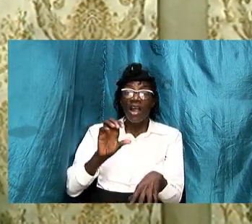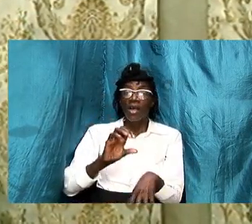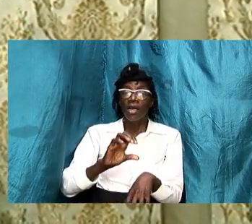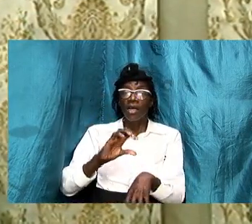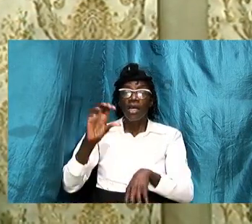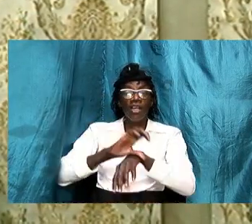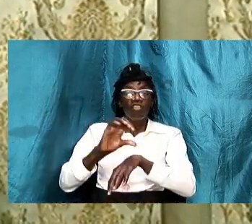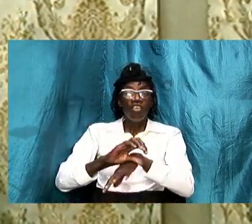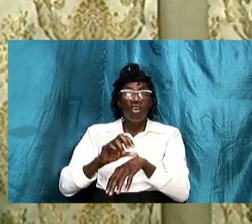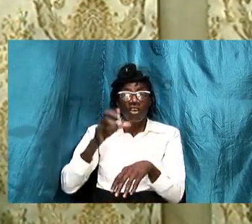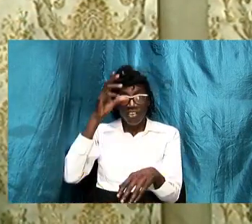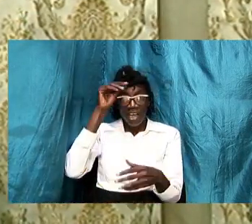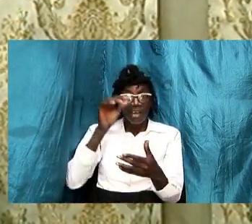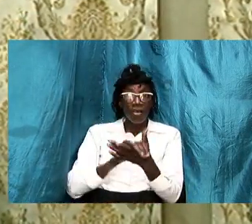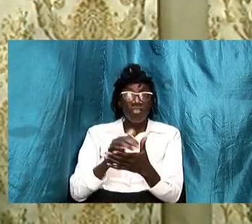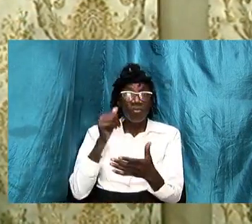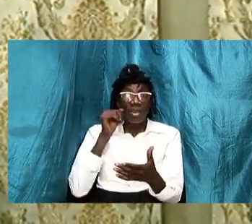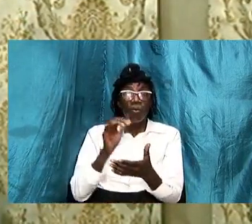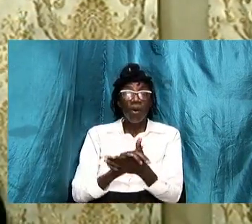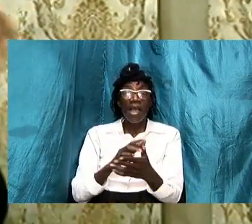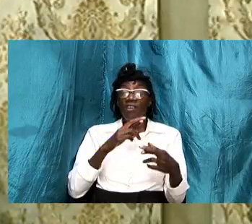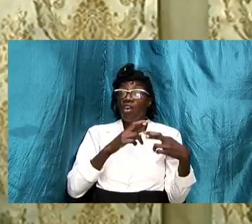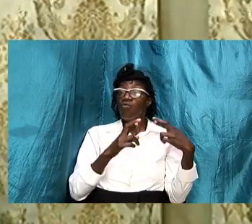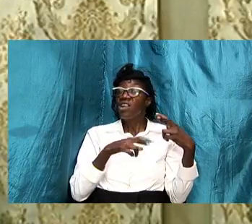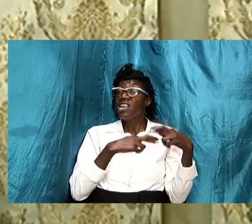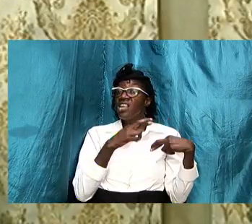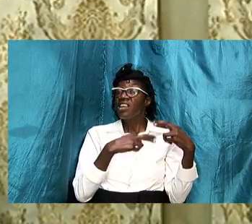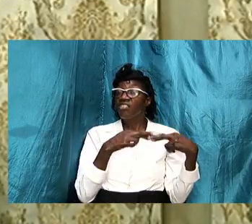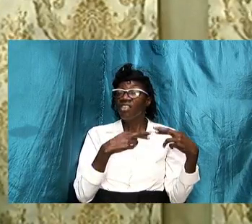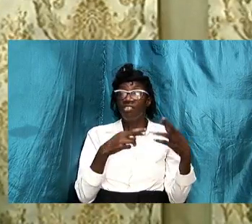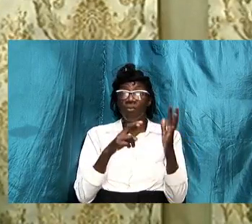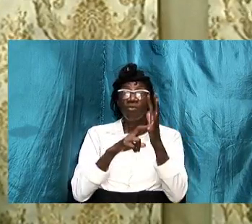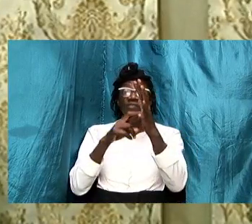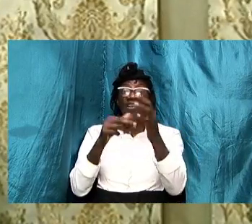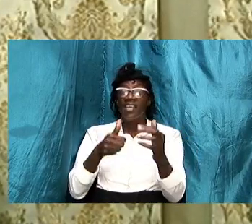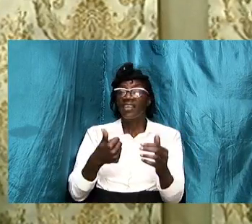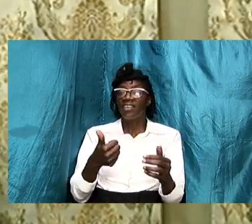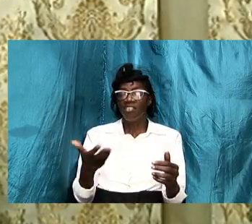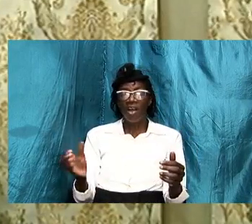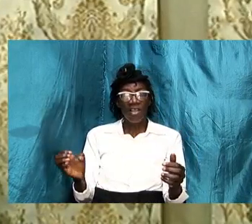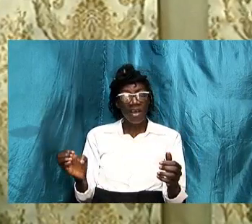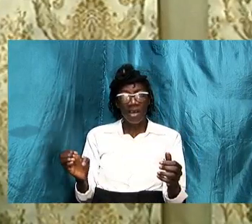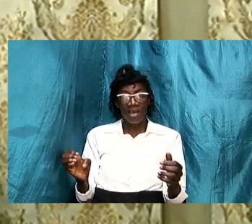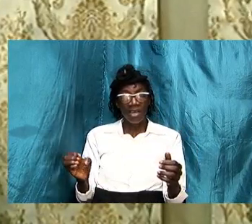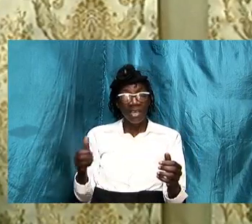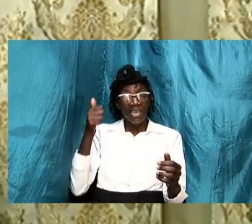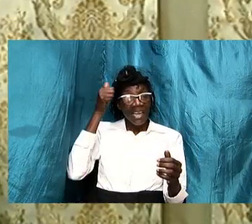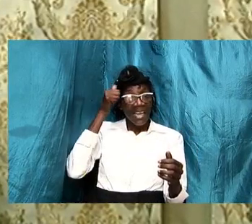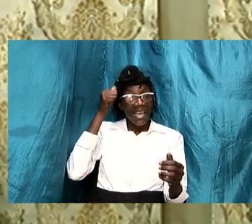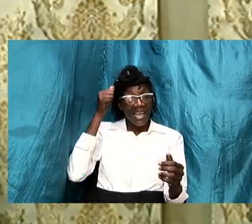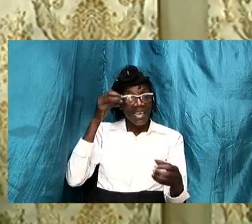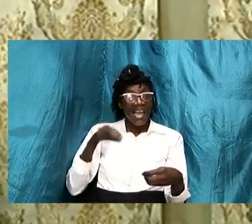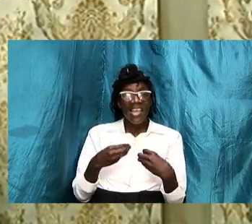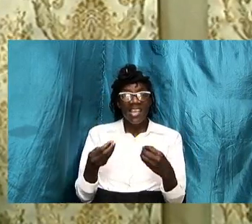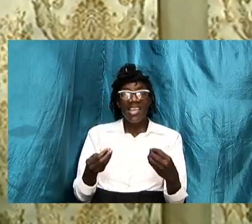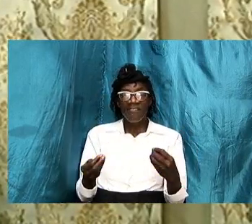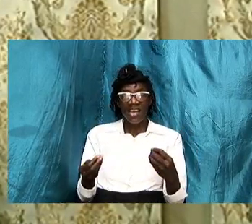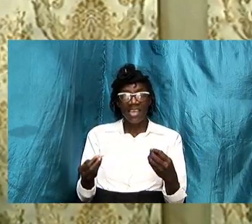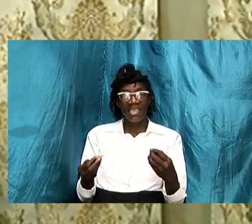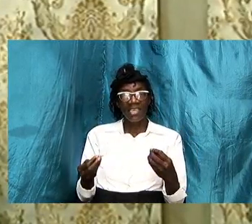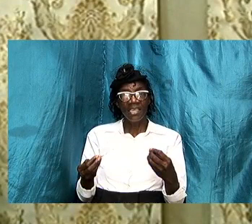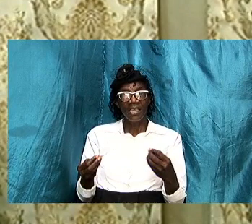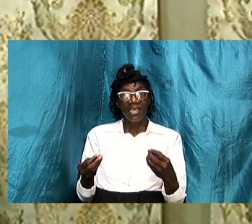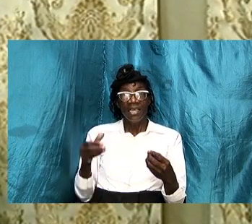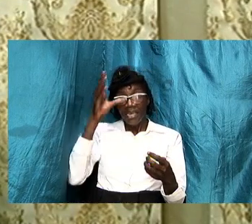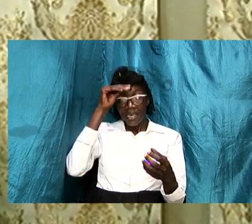the husband and wife relationship reflects each other and the headship given there that's in the husband